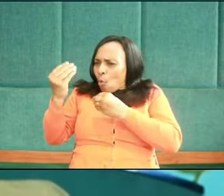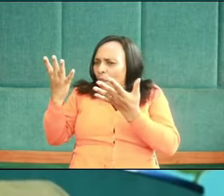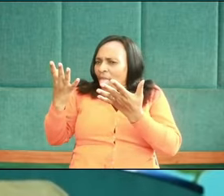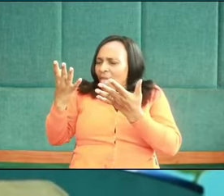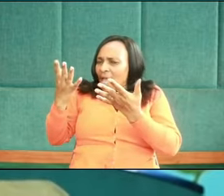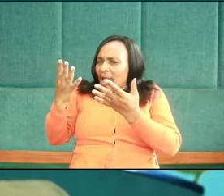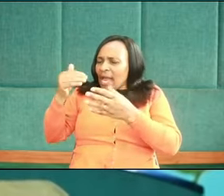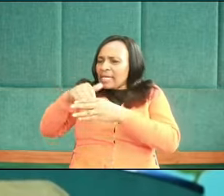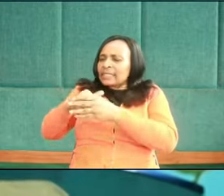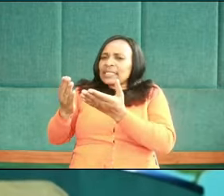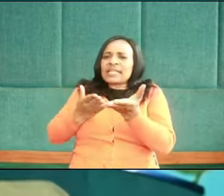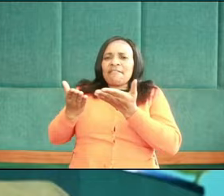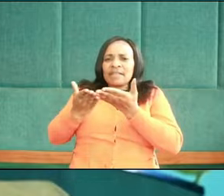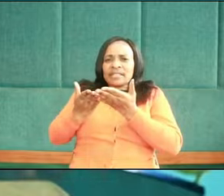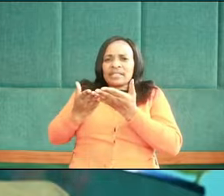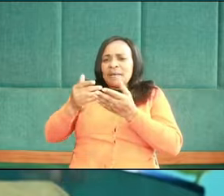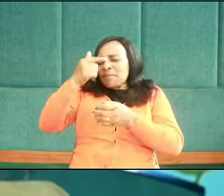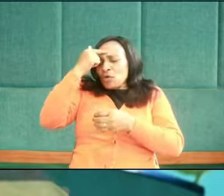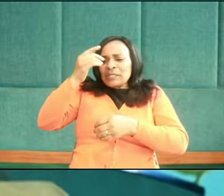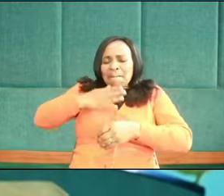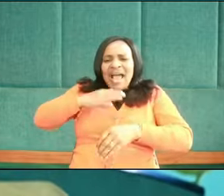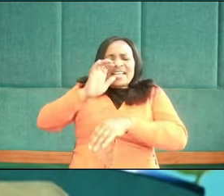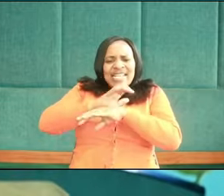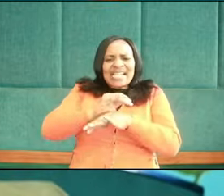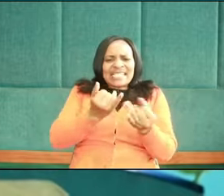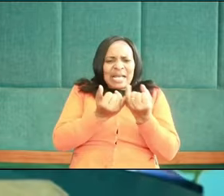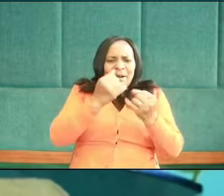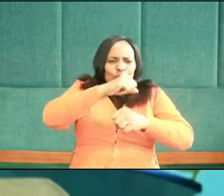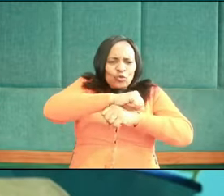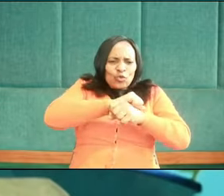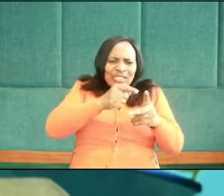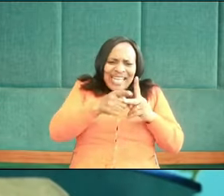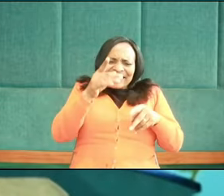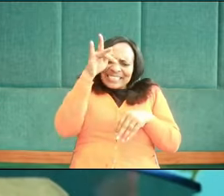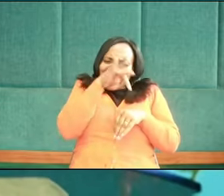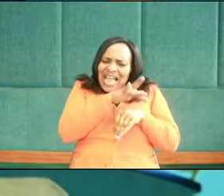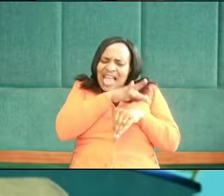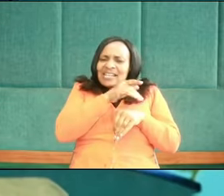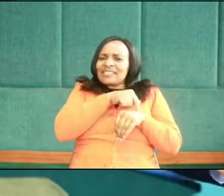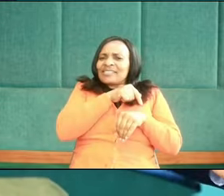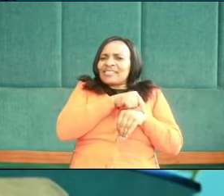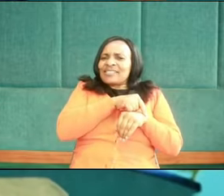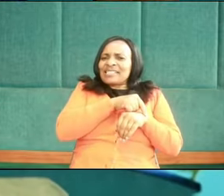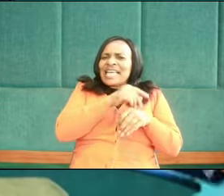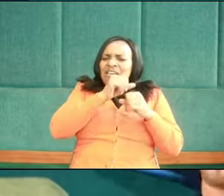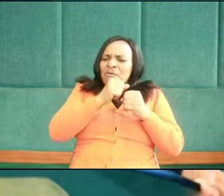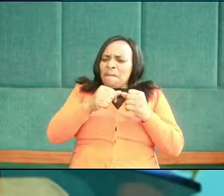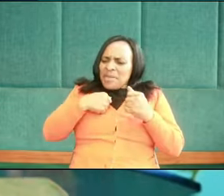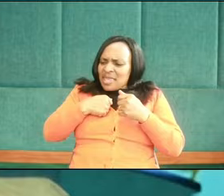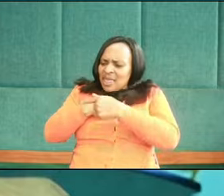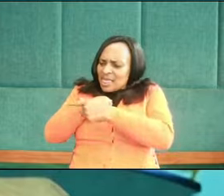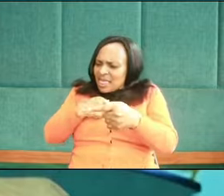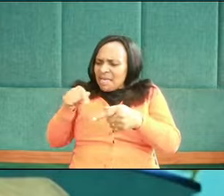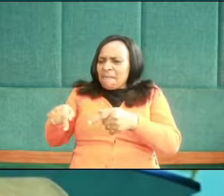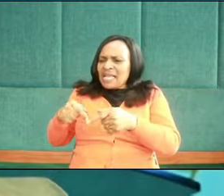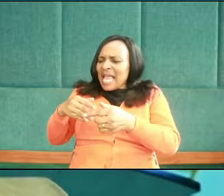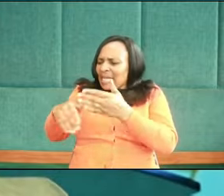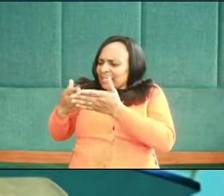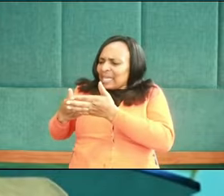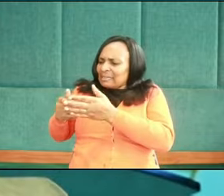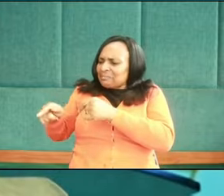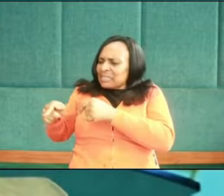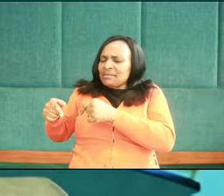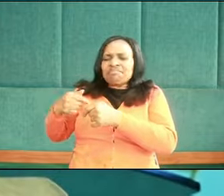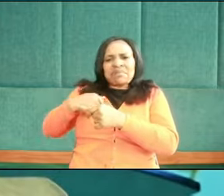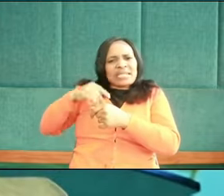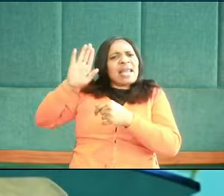'clock service because in my church Sabbath school starts very early and if I take this man to the hospital I will be late